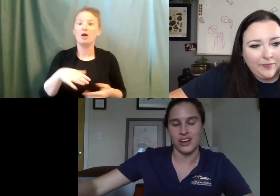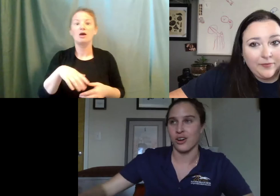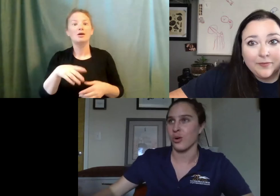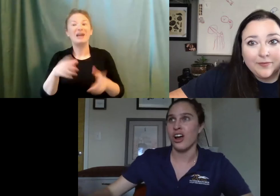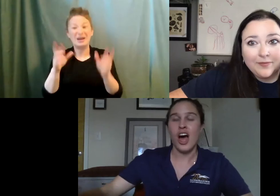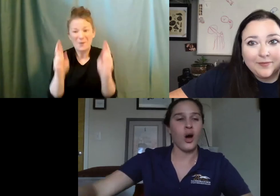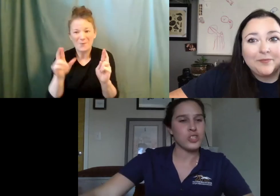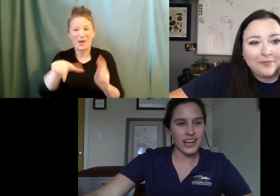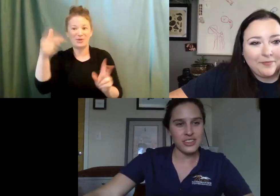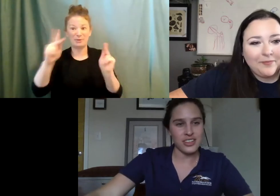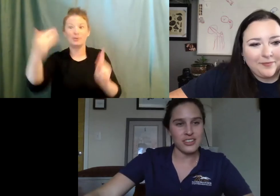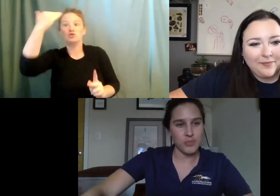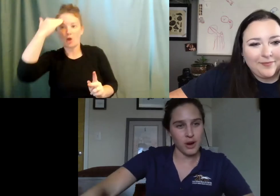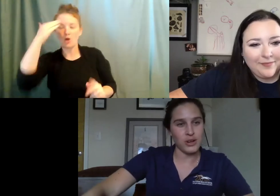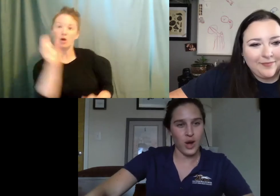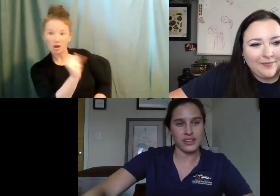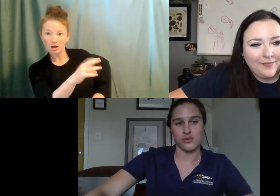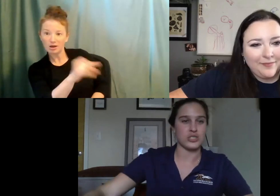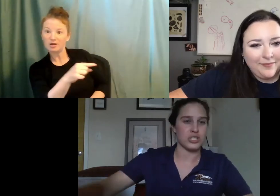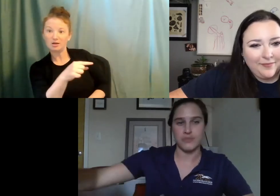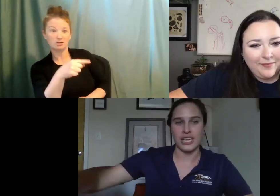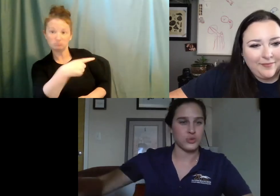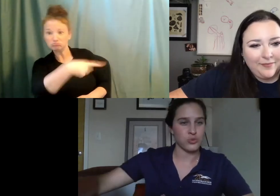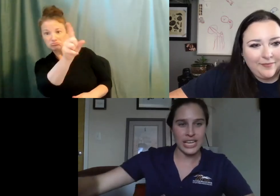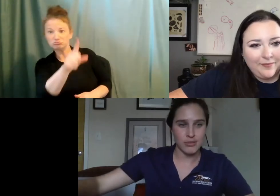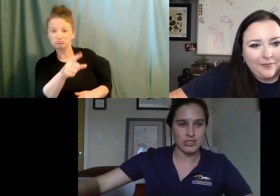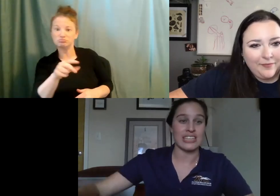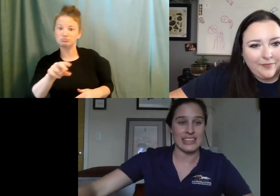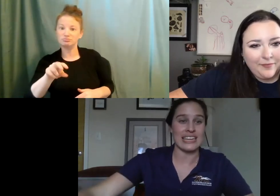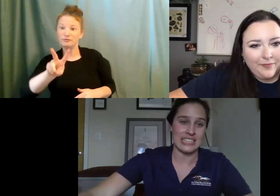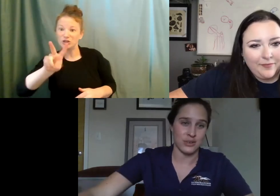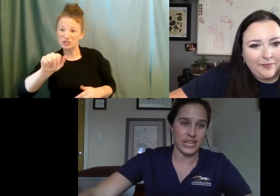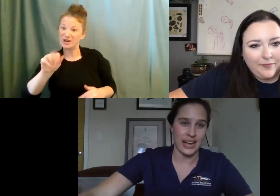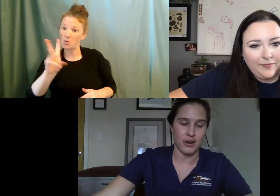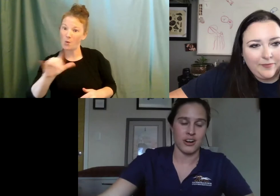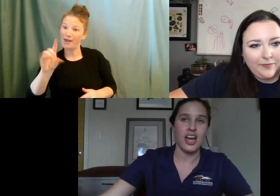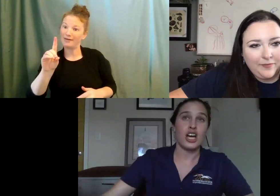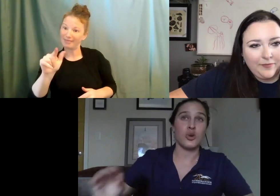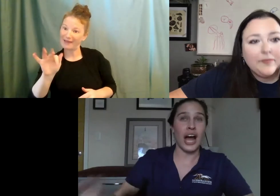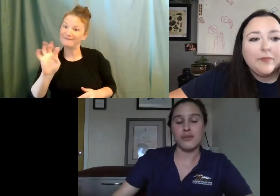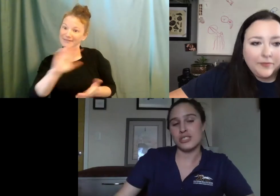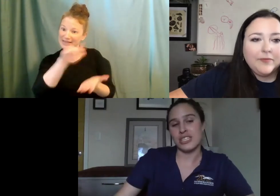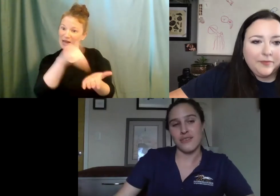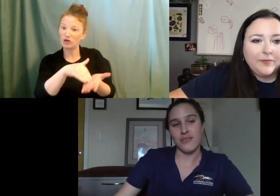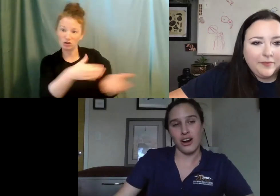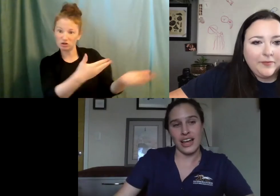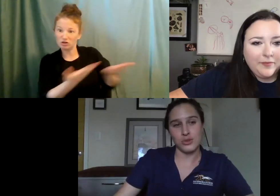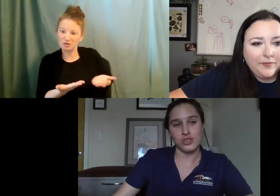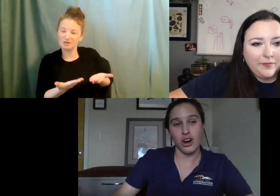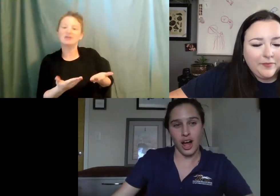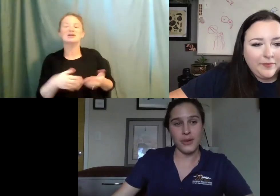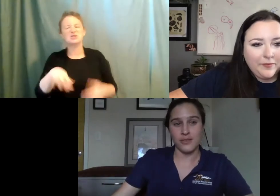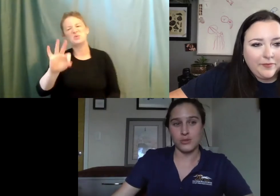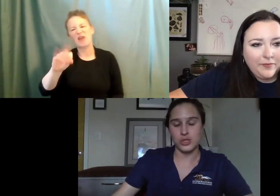Ridge Wildlife Center or, oh, check out the, the Department of Wildlife Resources page with rehabbers. Like they need to get their rehabber. So 90% of our